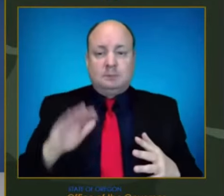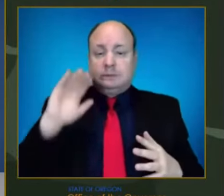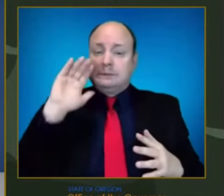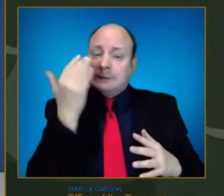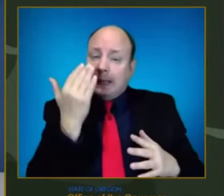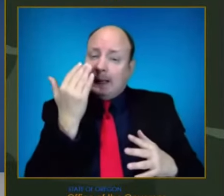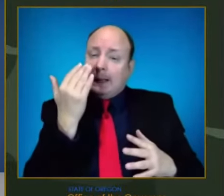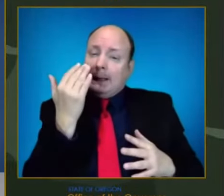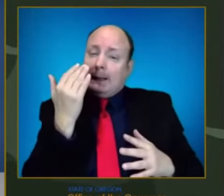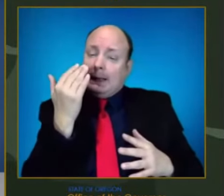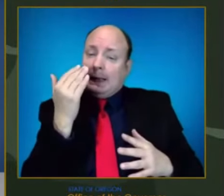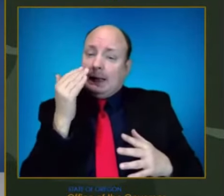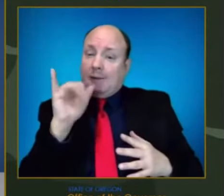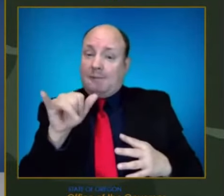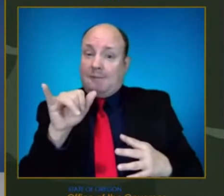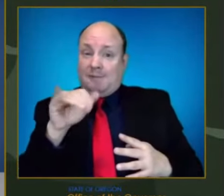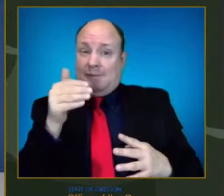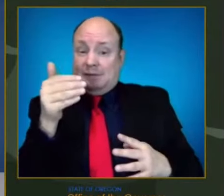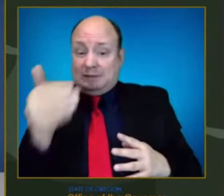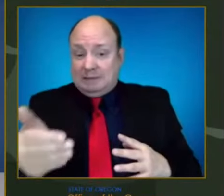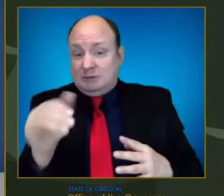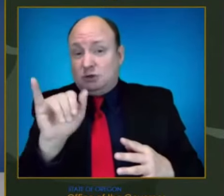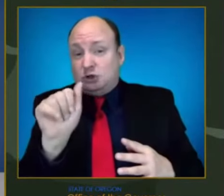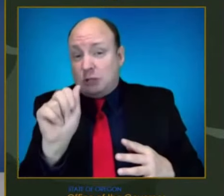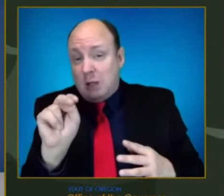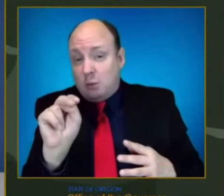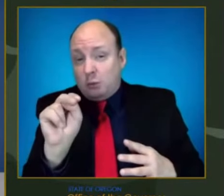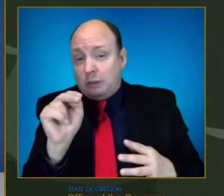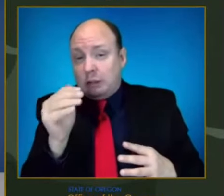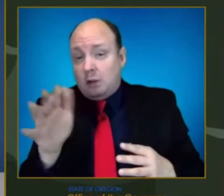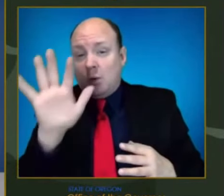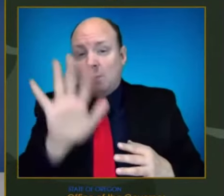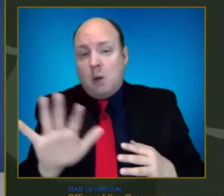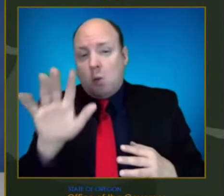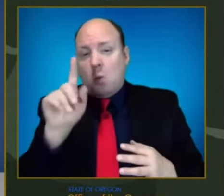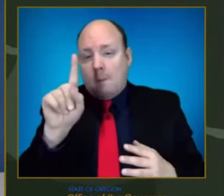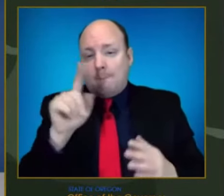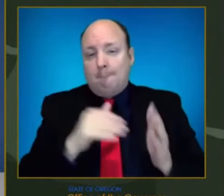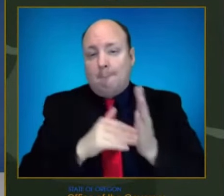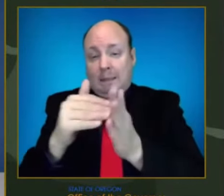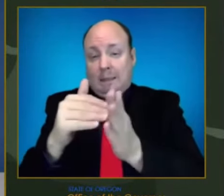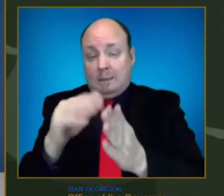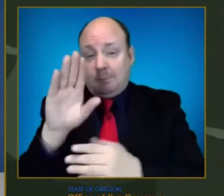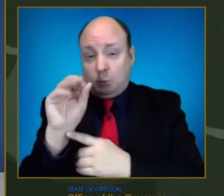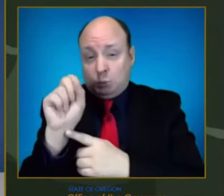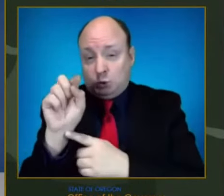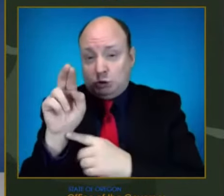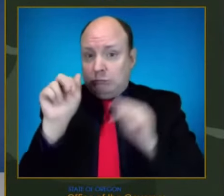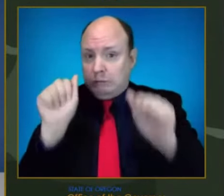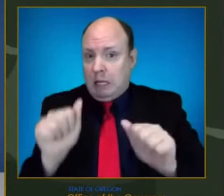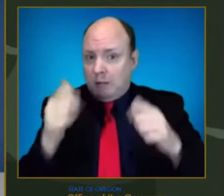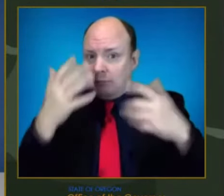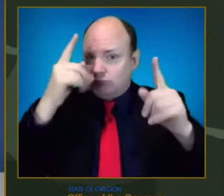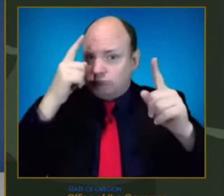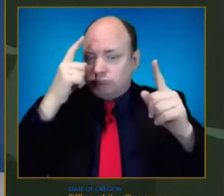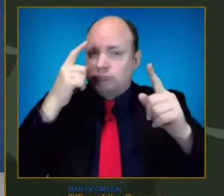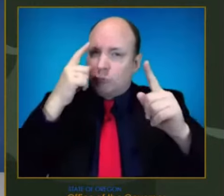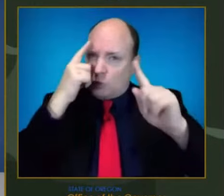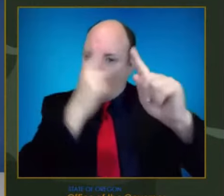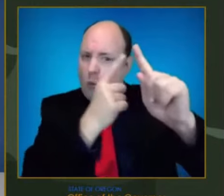due to the time that's passed since they completed their initial COVID-19 series. To reach our million booster goal,